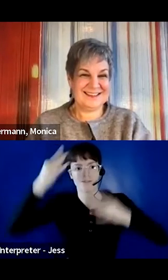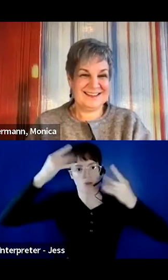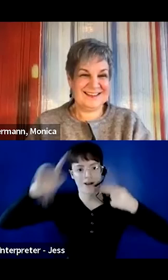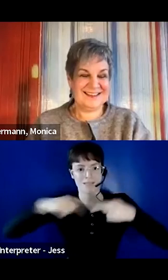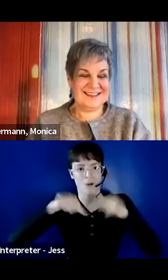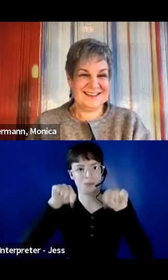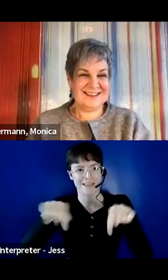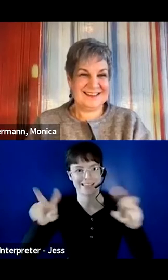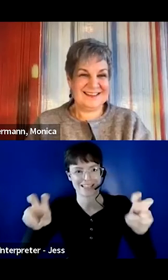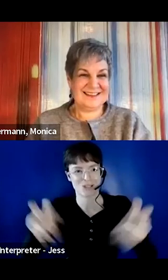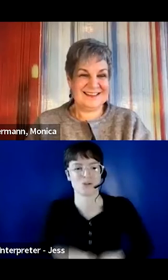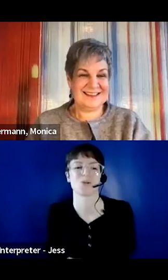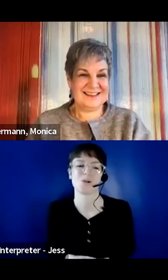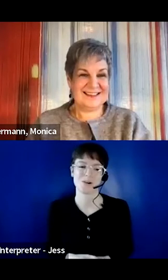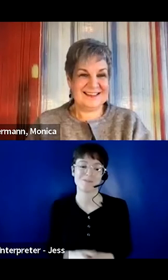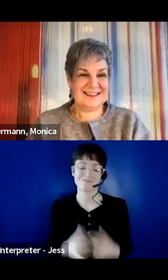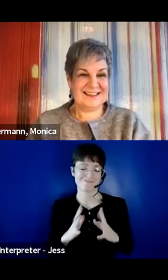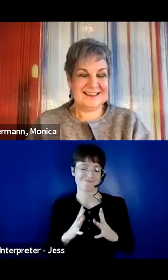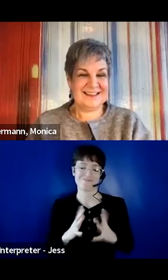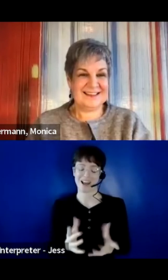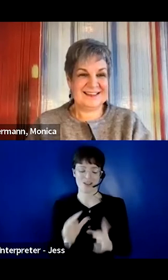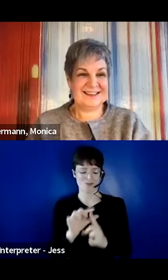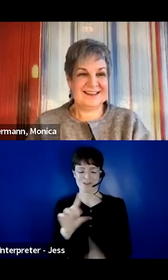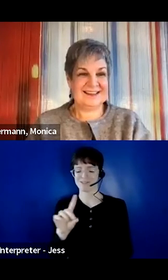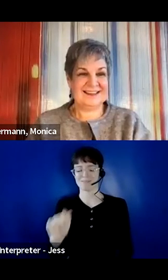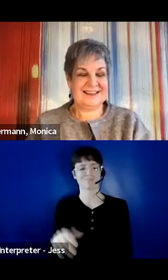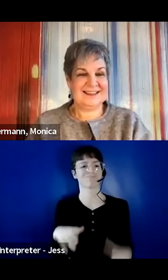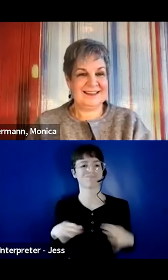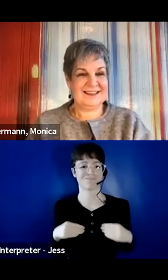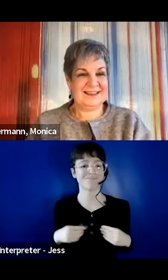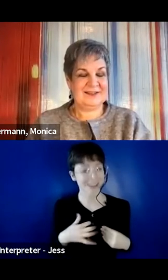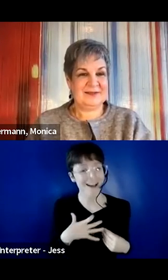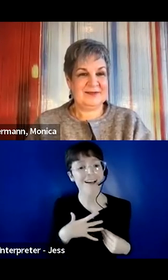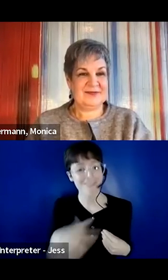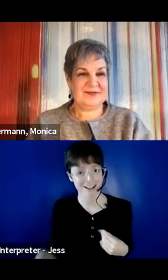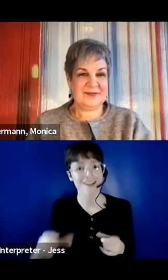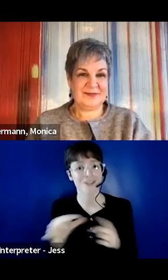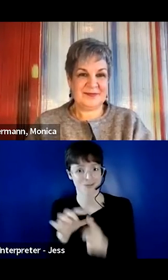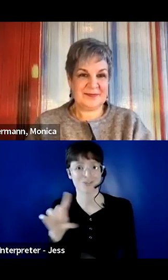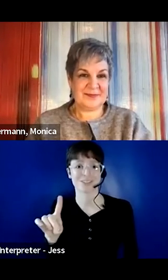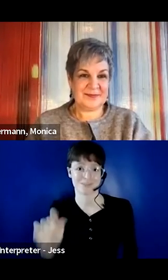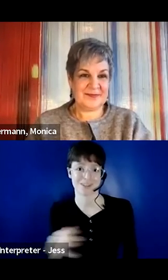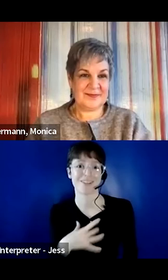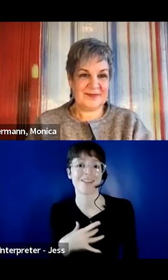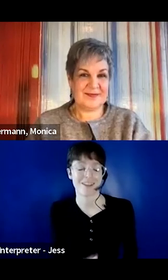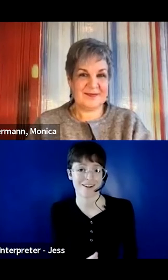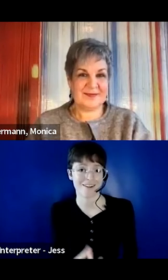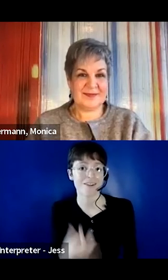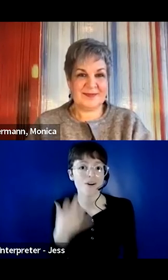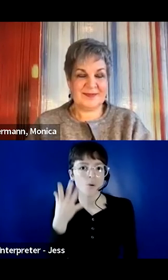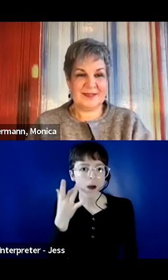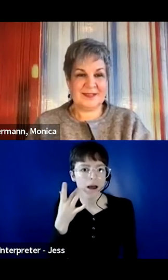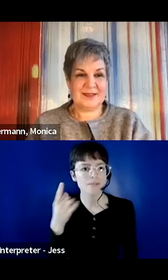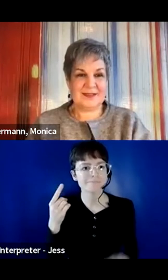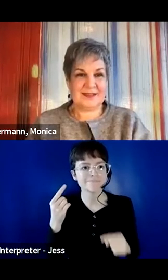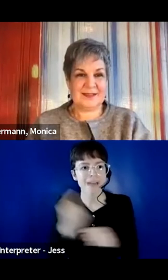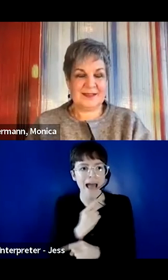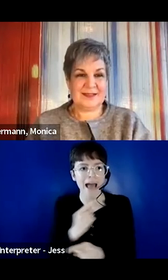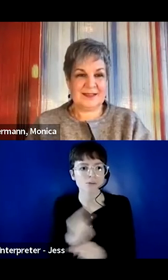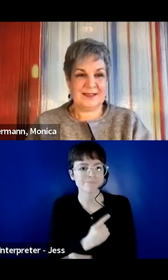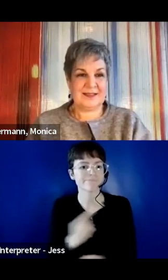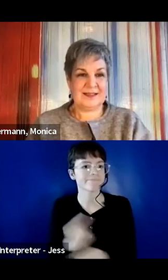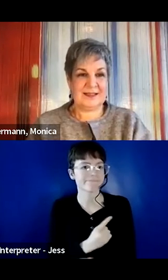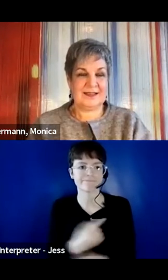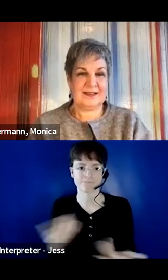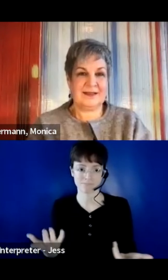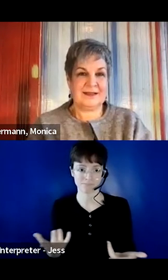I'm fine with the term disability, and I really appreciate the term disability. Because it's accurate. I am not able